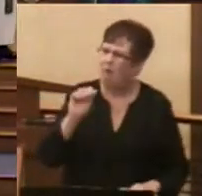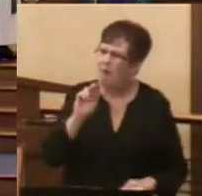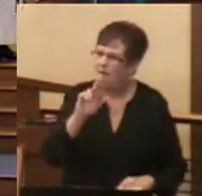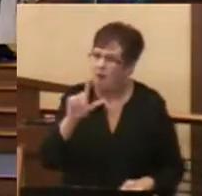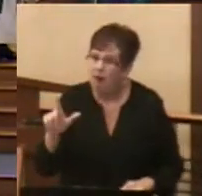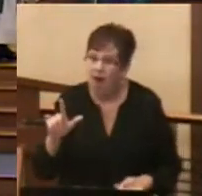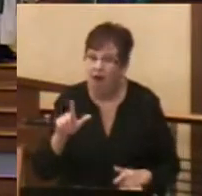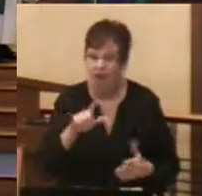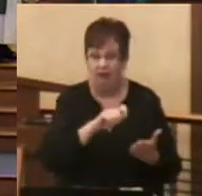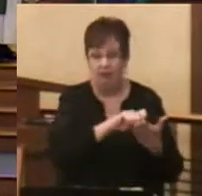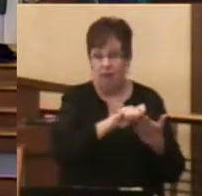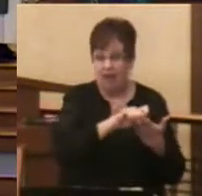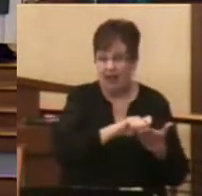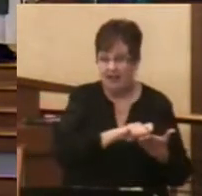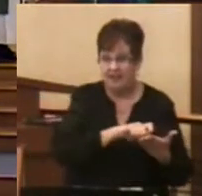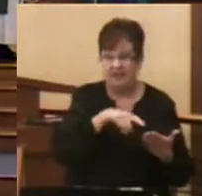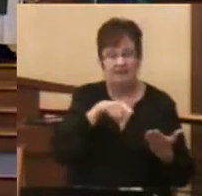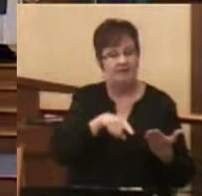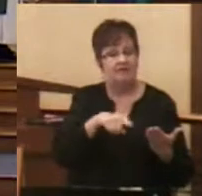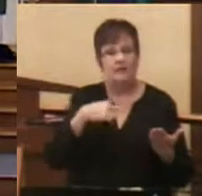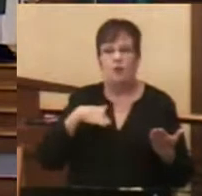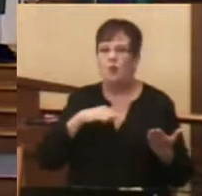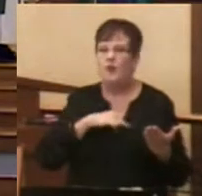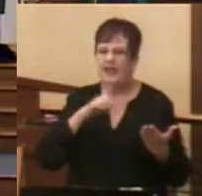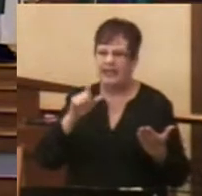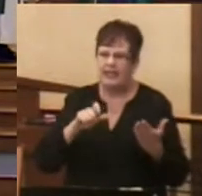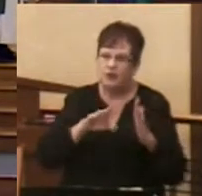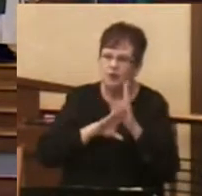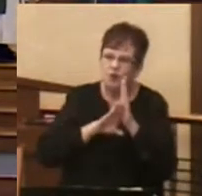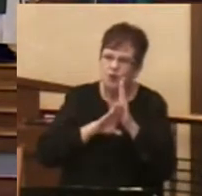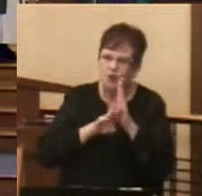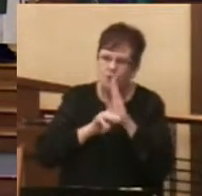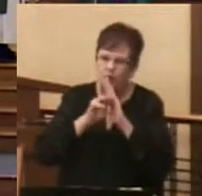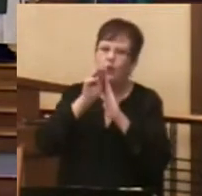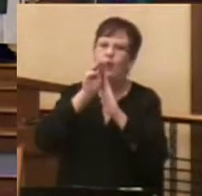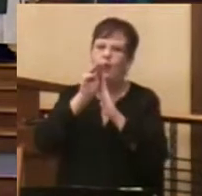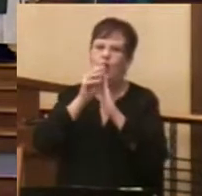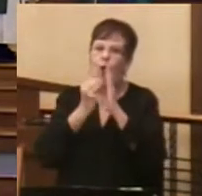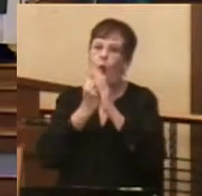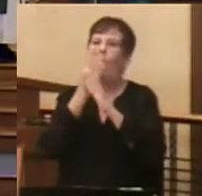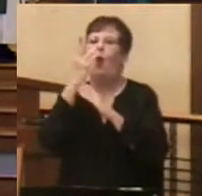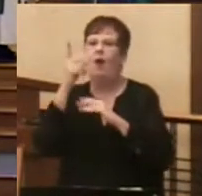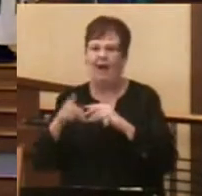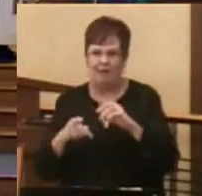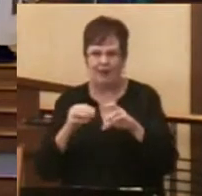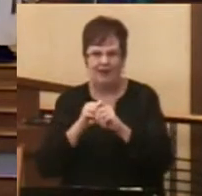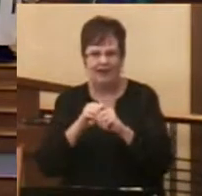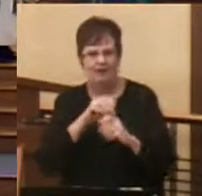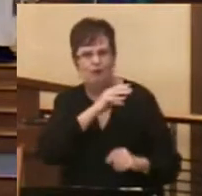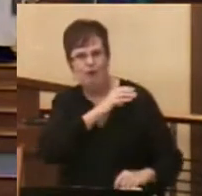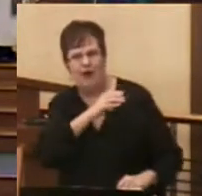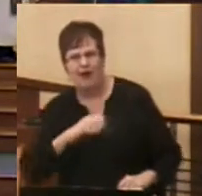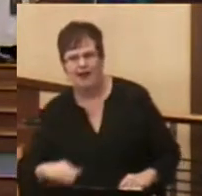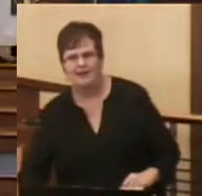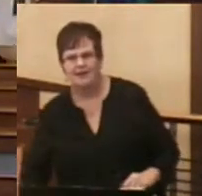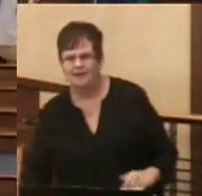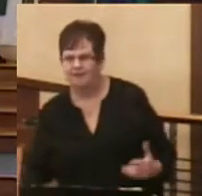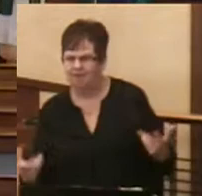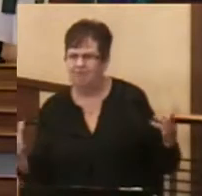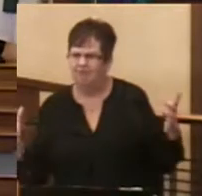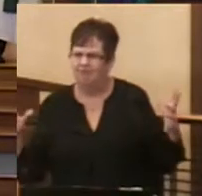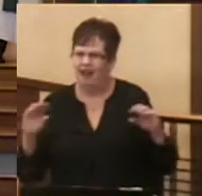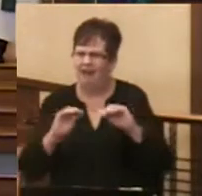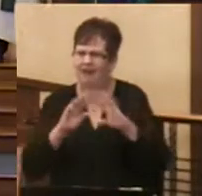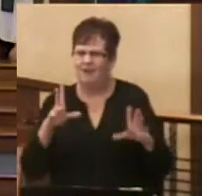says that we need to grow up in Christ. That is a given for most of us.